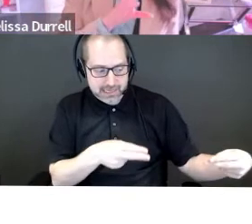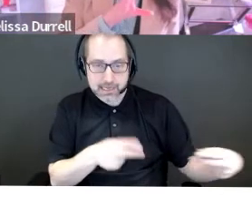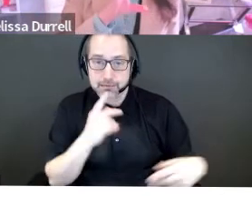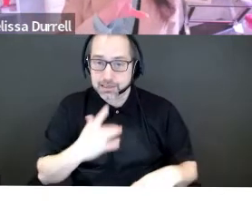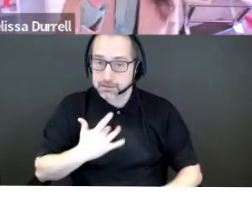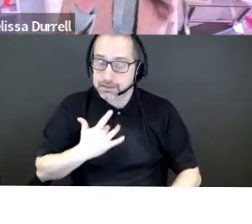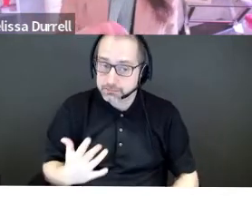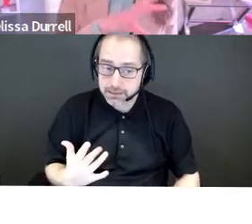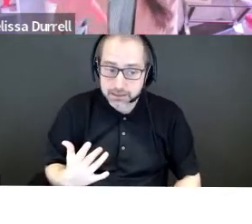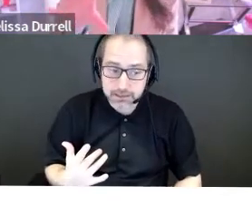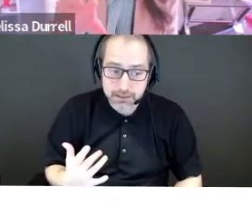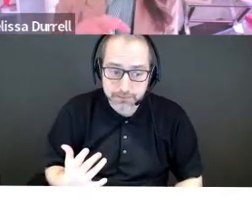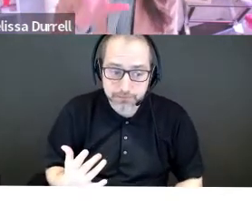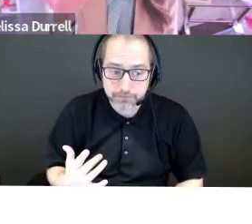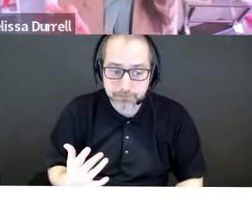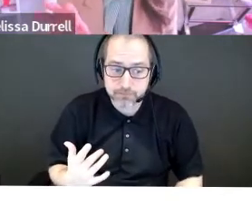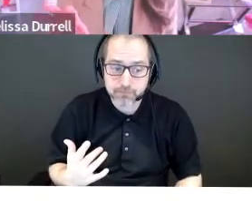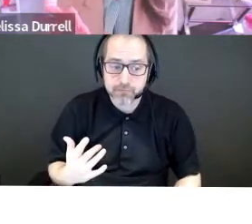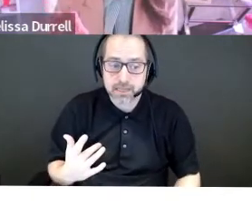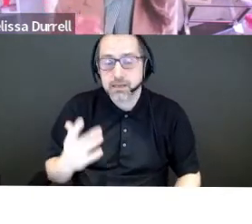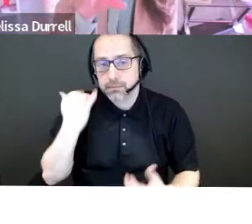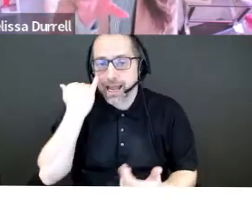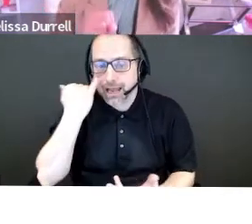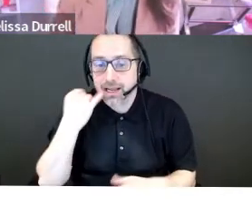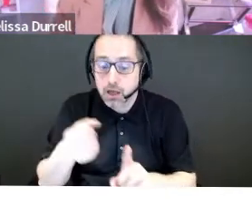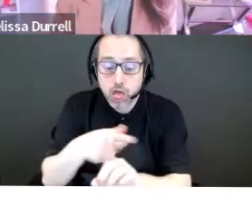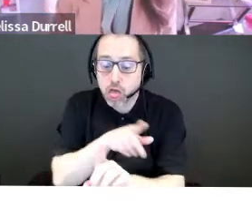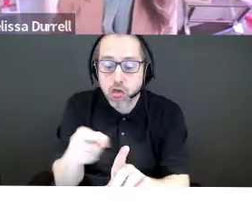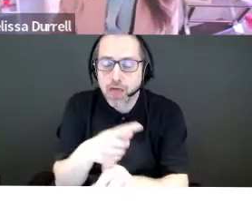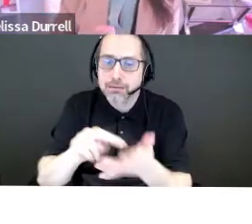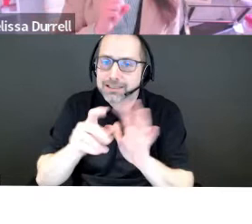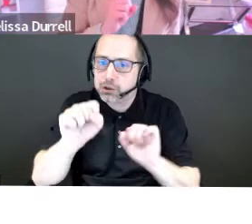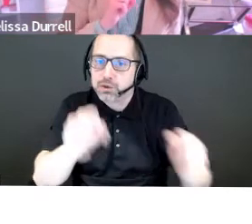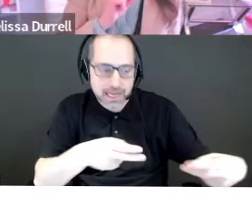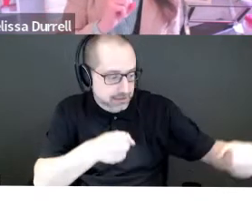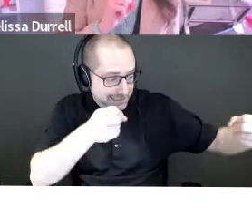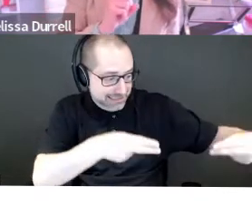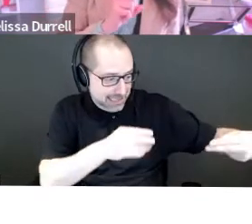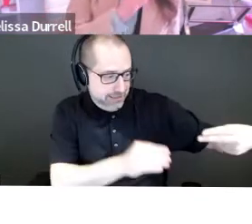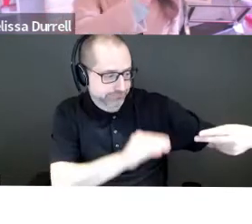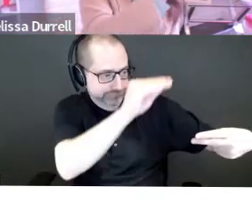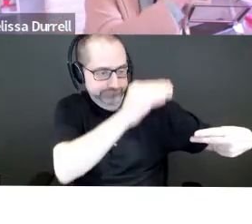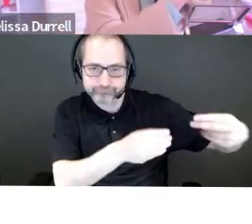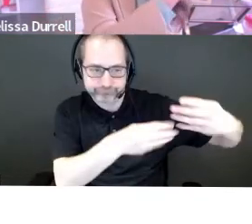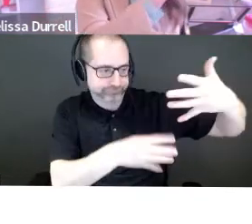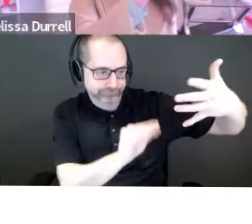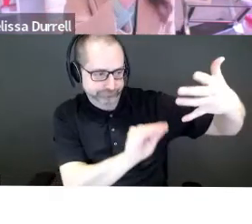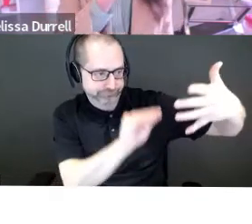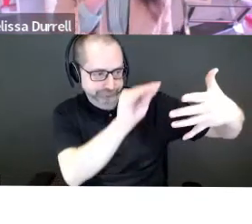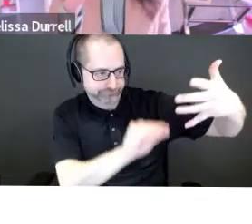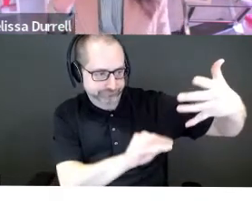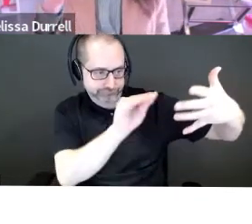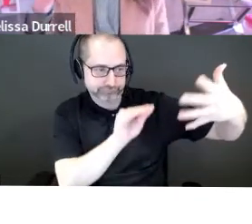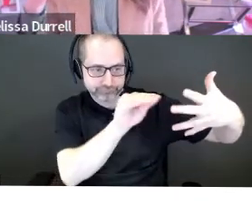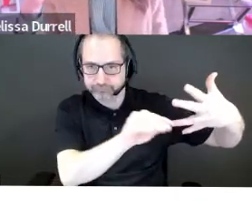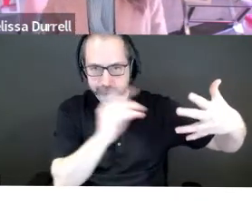with the, and so what I'm saying is you can put it where you want to. I like it here because I do feel like we've given them enough